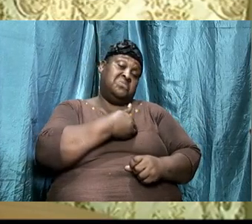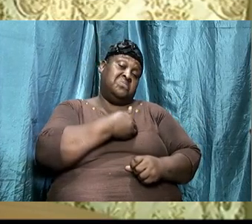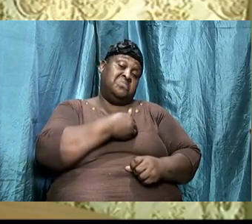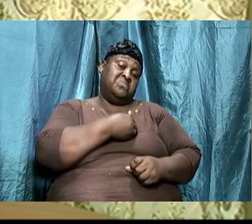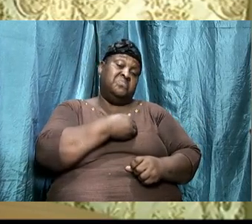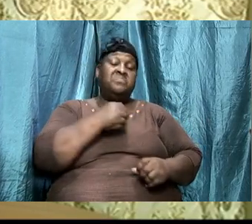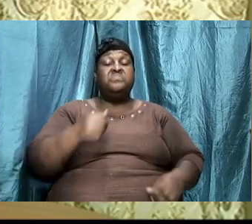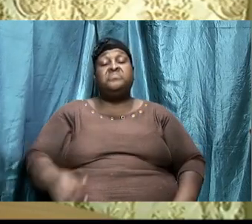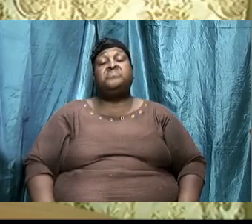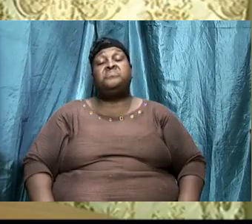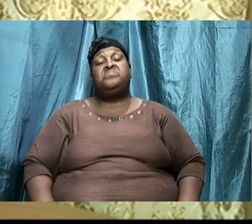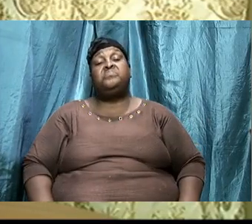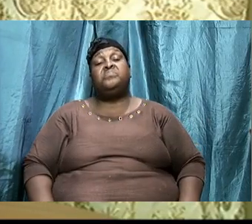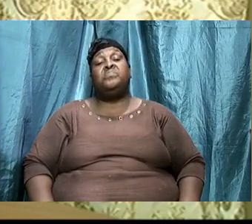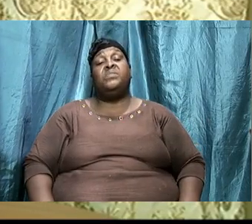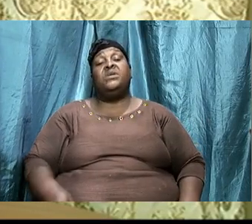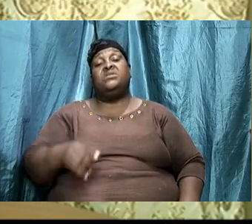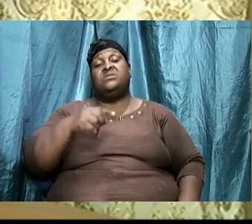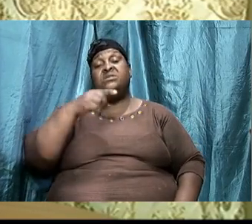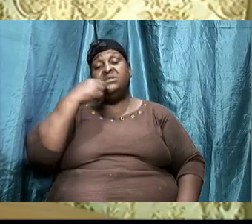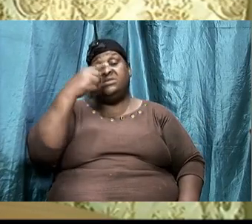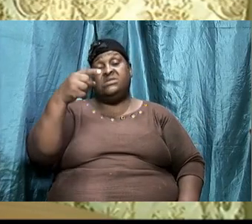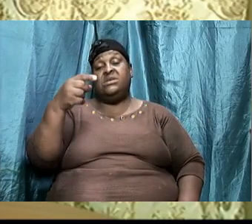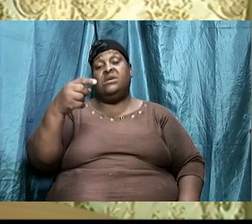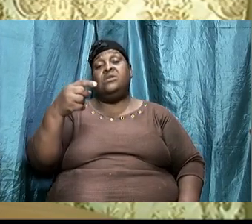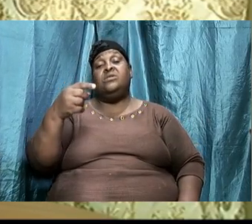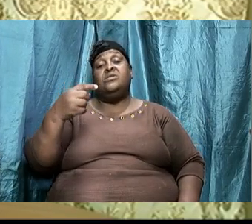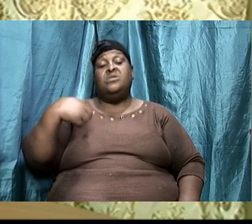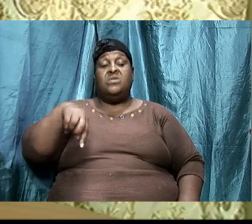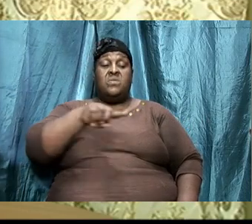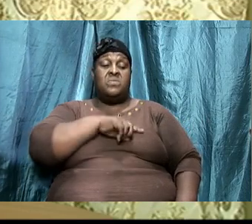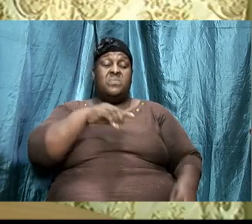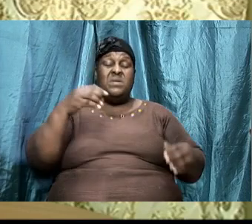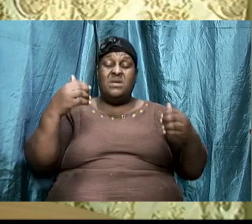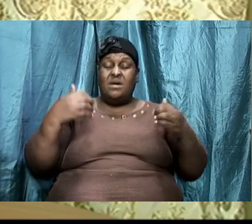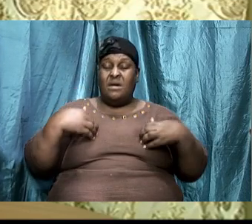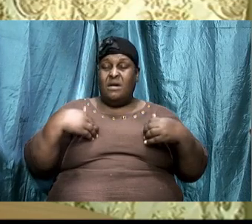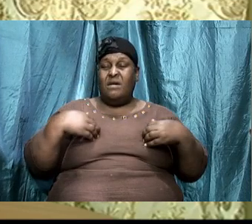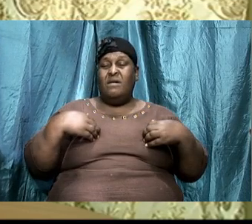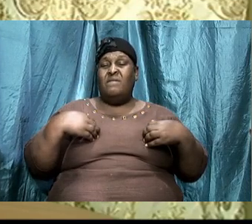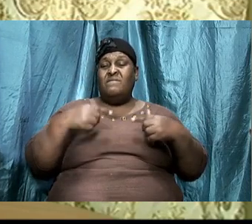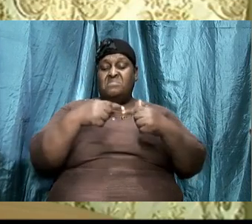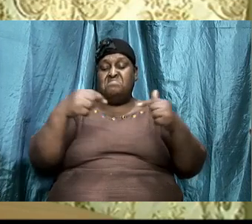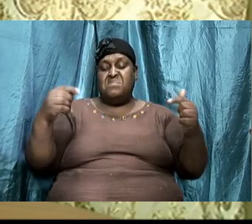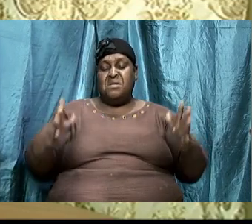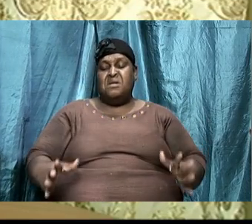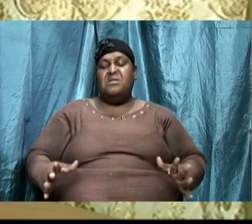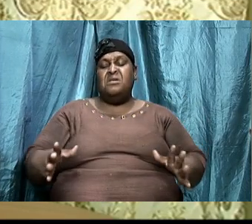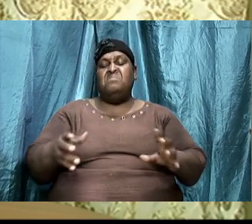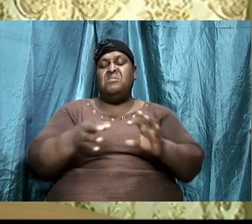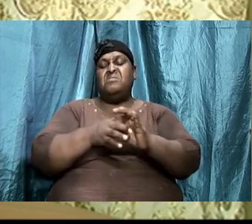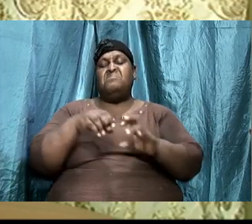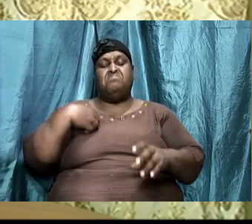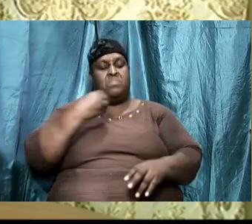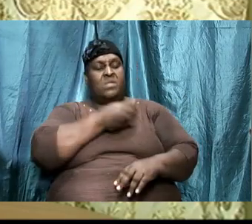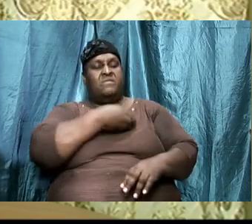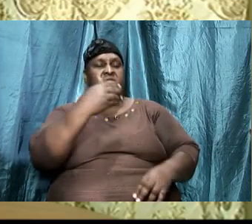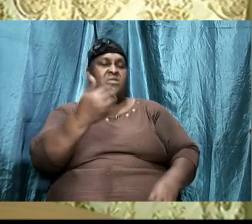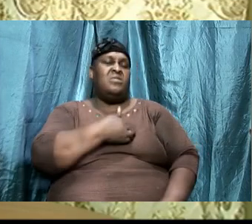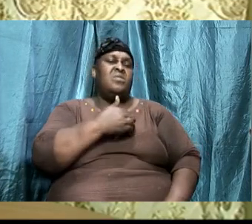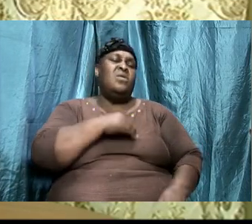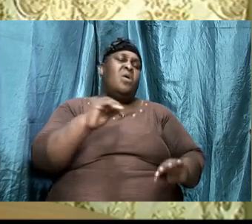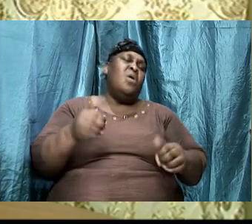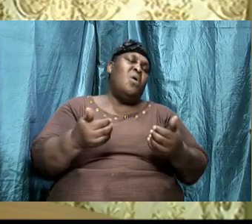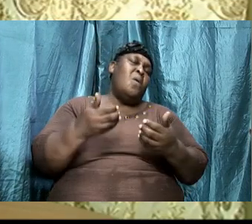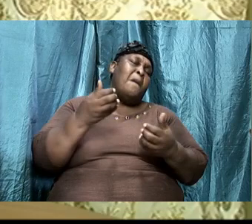we have an enemy of our soul. But how many of us are really aware that we have an enemy of our soul? How many of